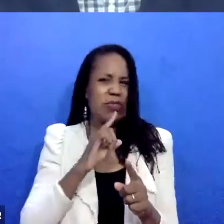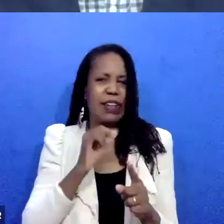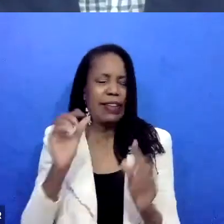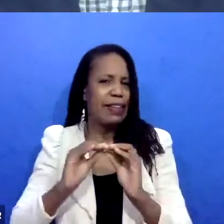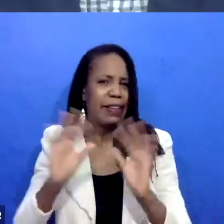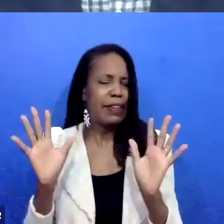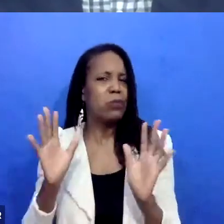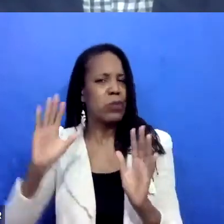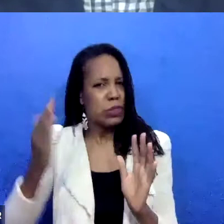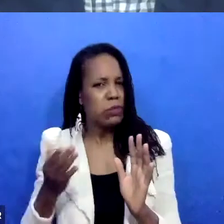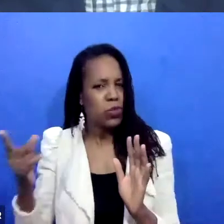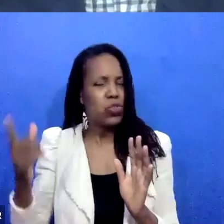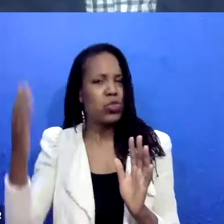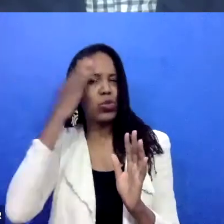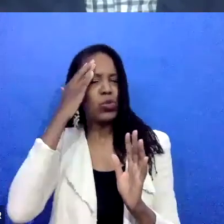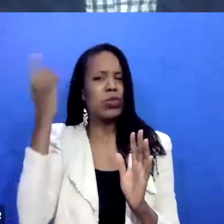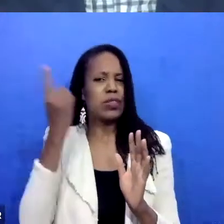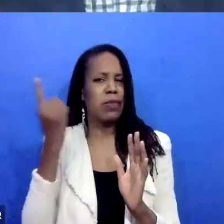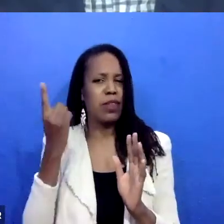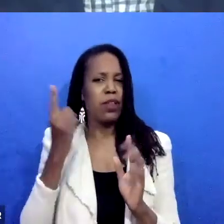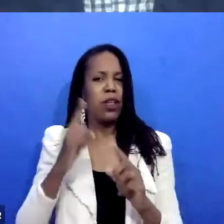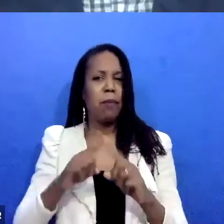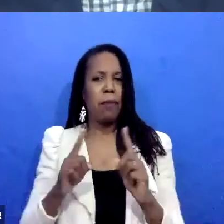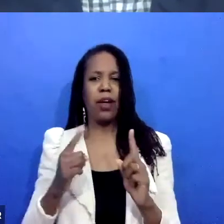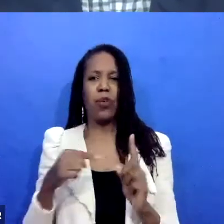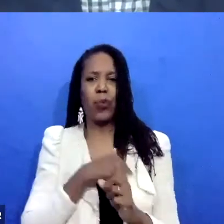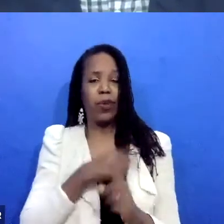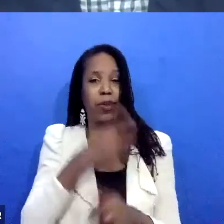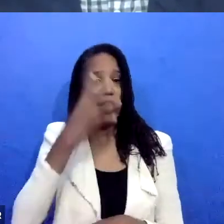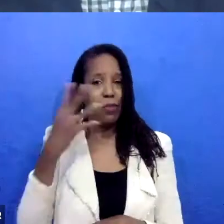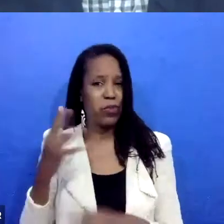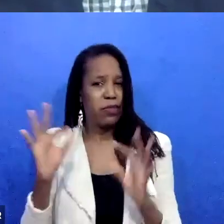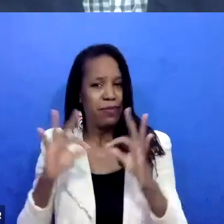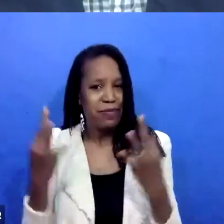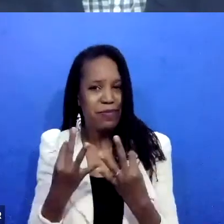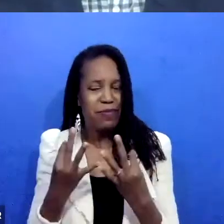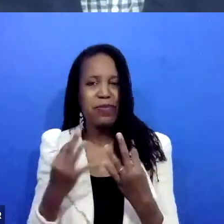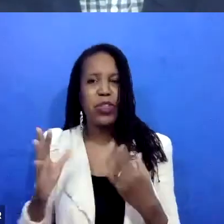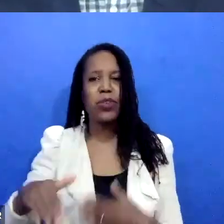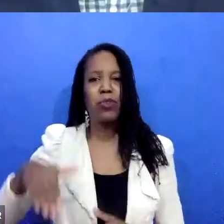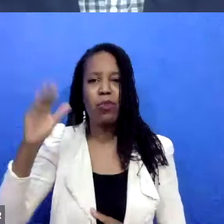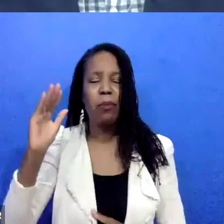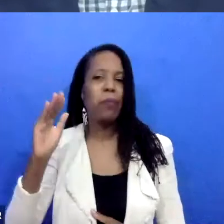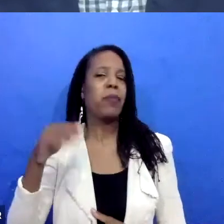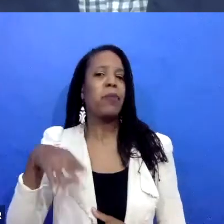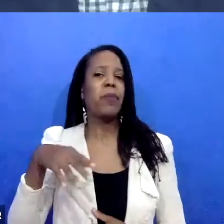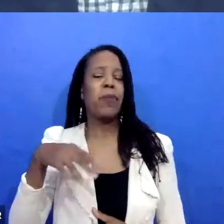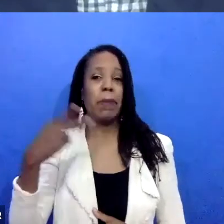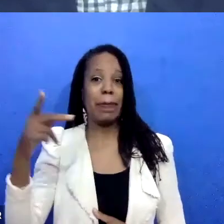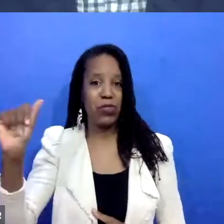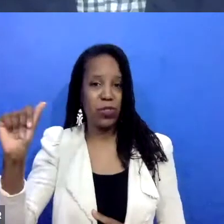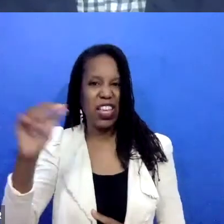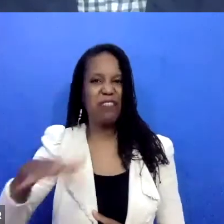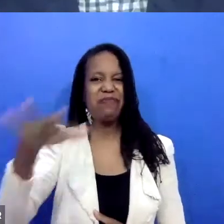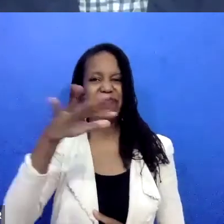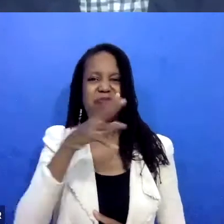as, you know, an immigrant family in rural Pennsylvania was just a non-option, right?